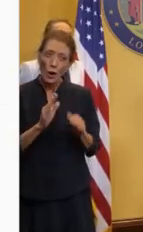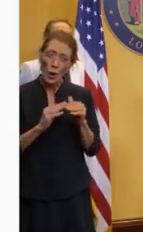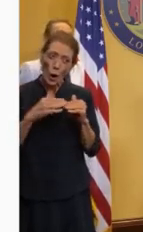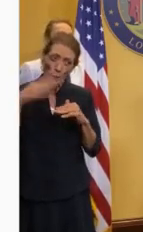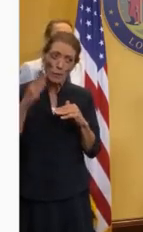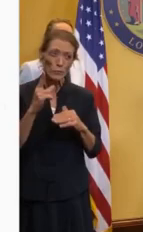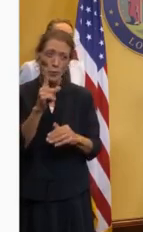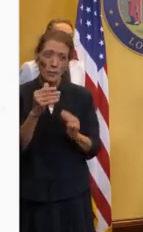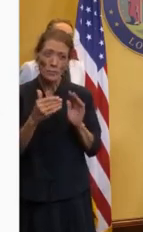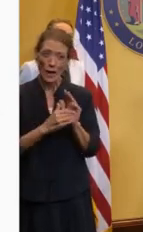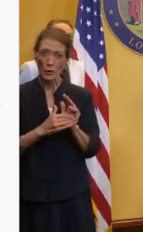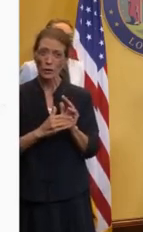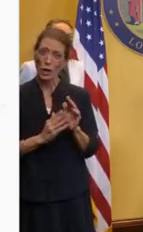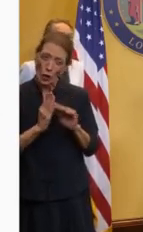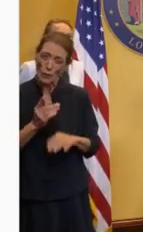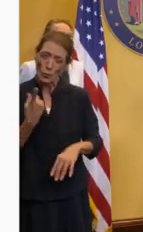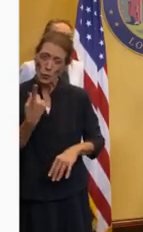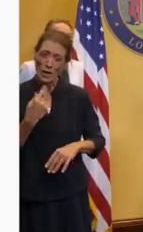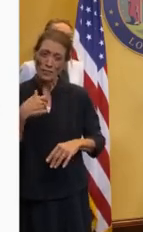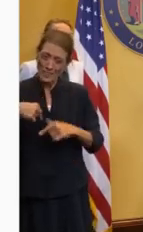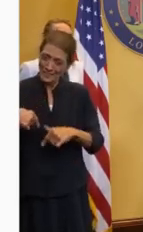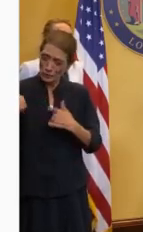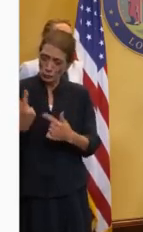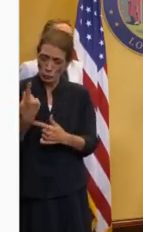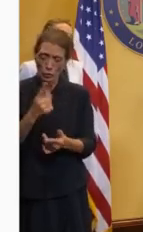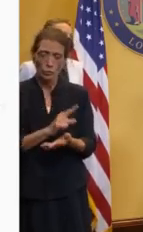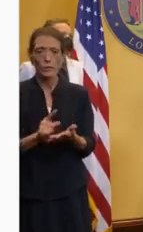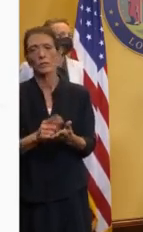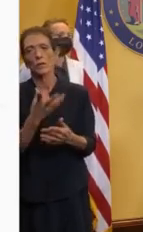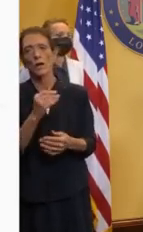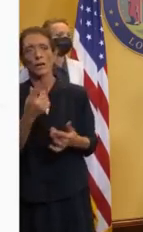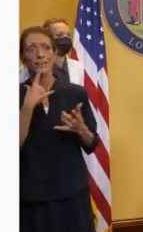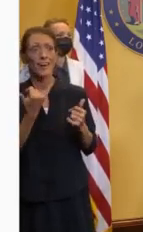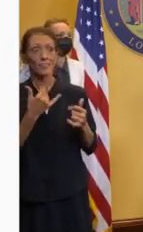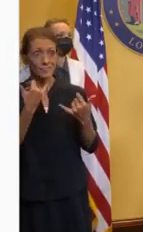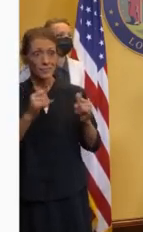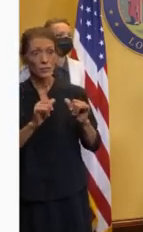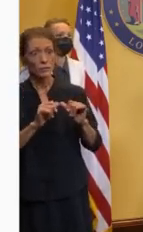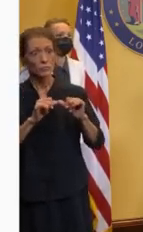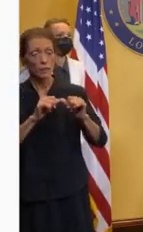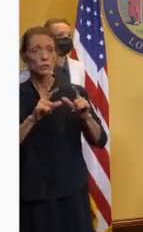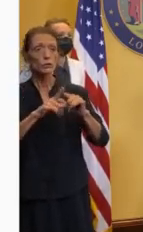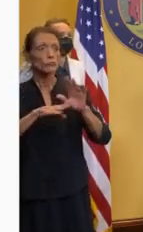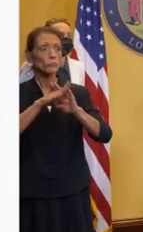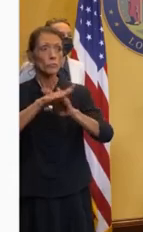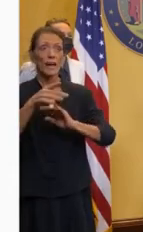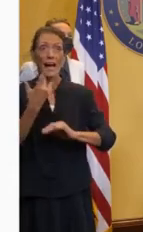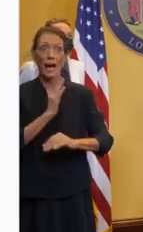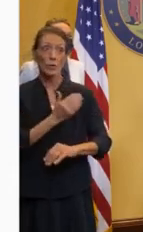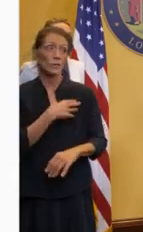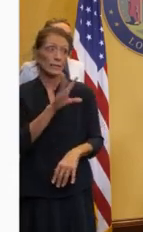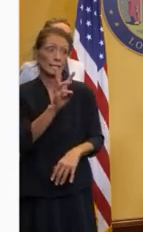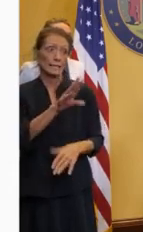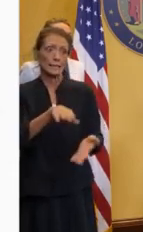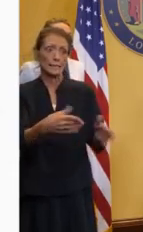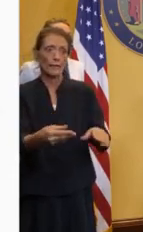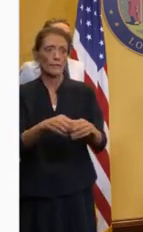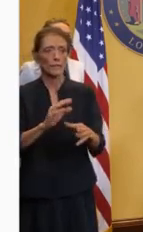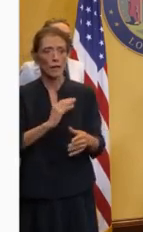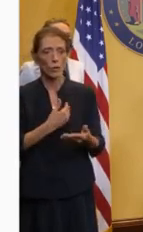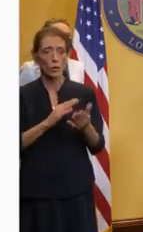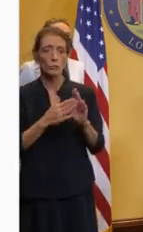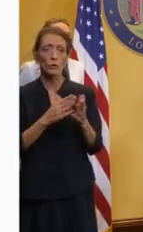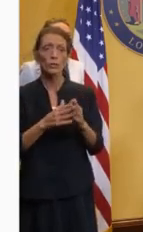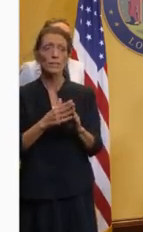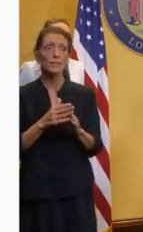1,000 cases just over this past week and heading over six deaths in our community. The